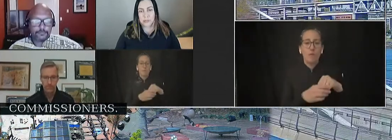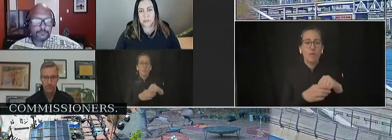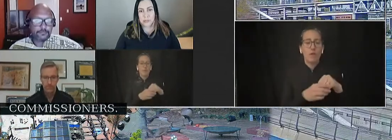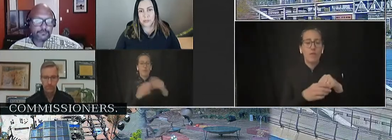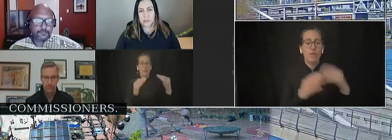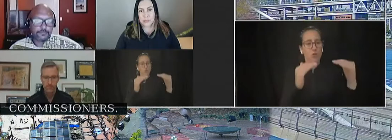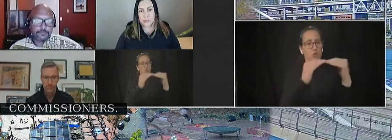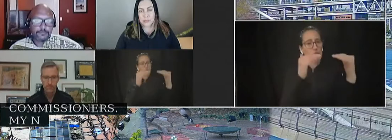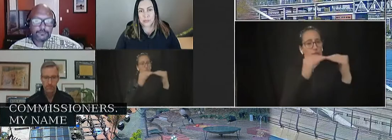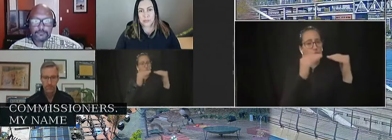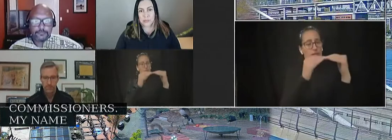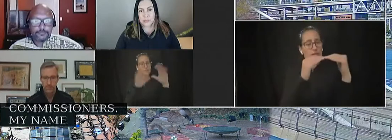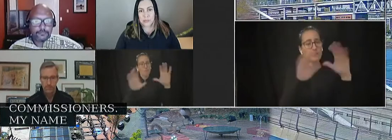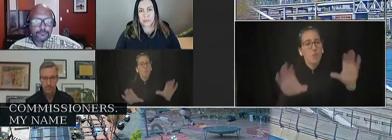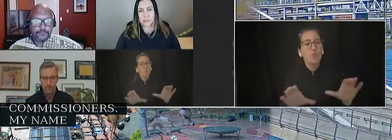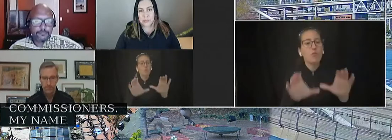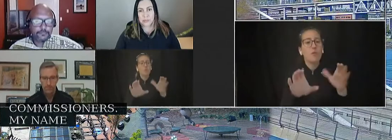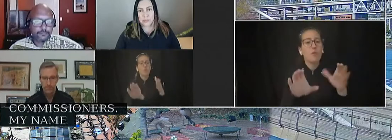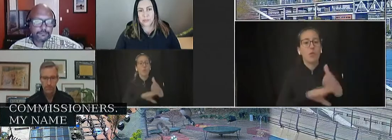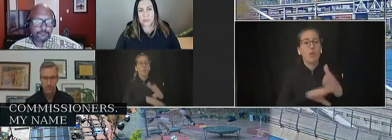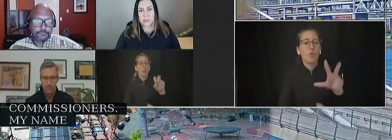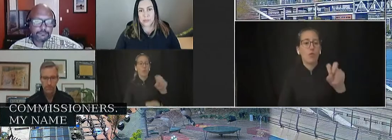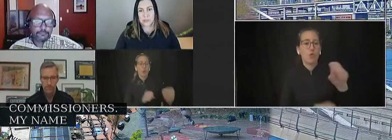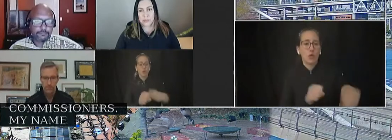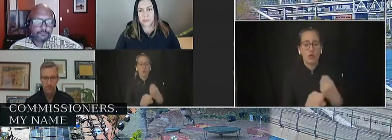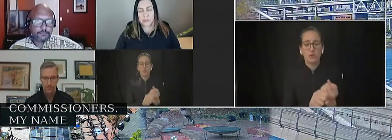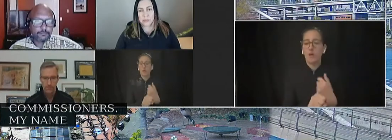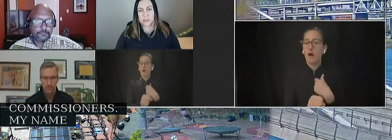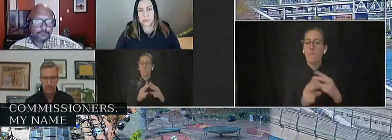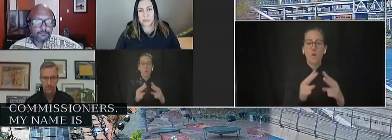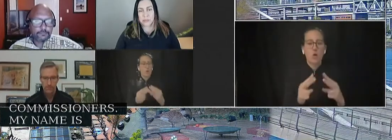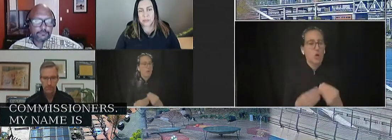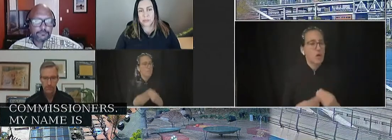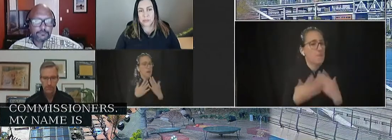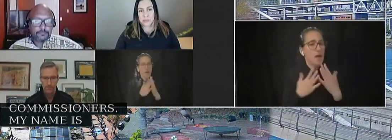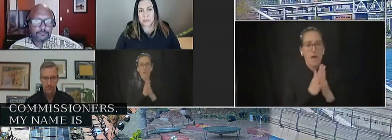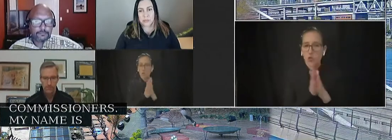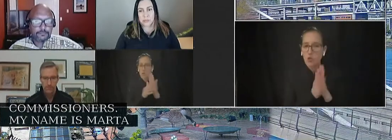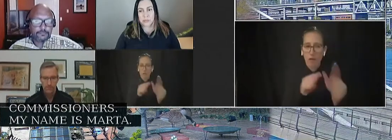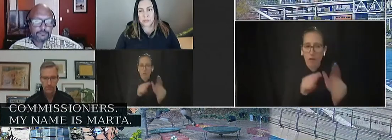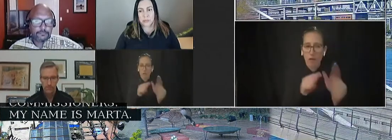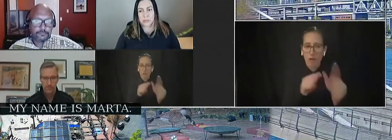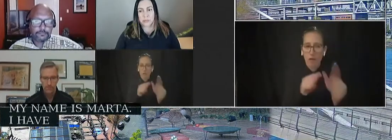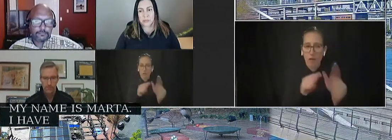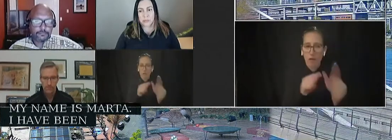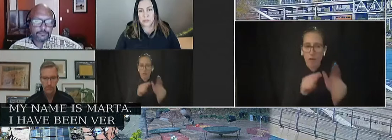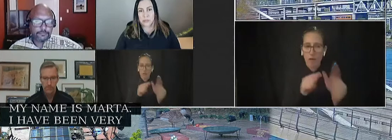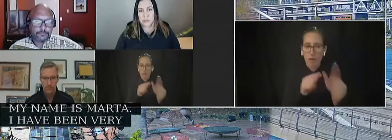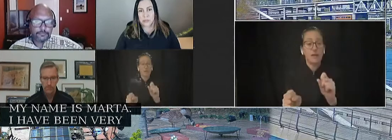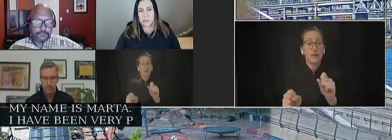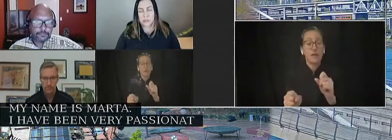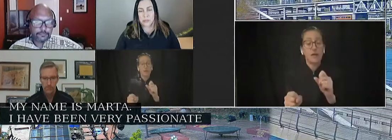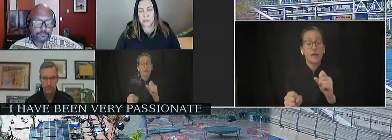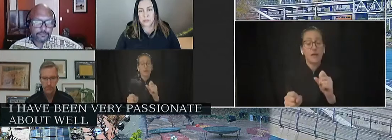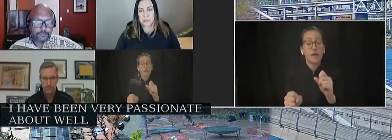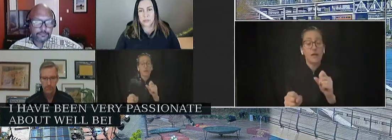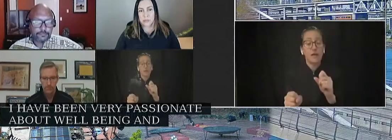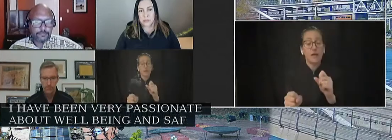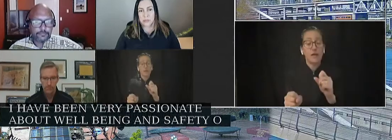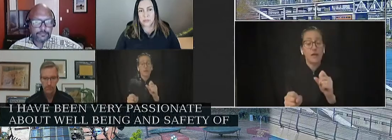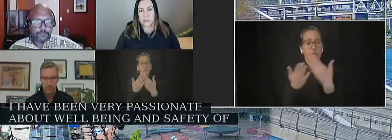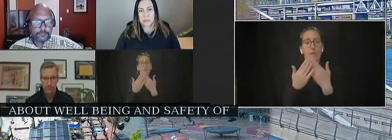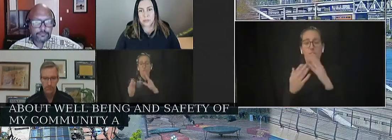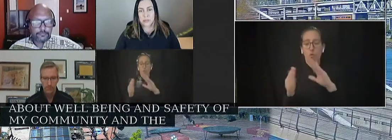30 years, and I have been very passionate about well-being and safety of my community and the city in Portland.